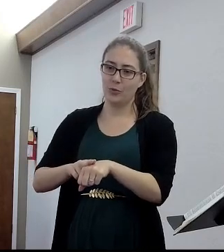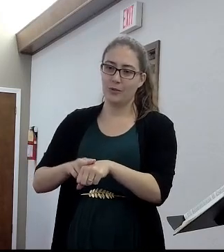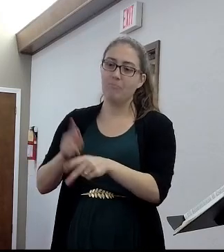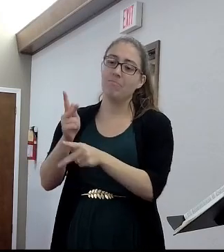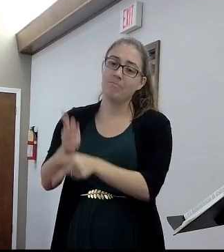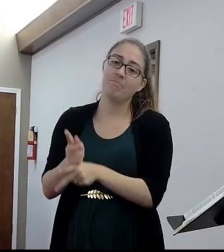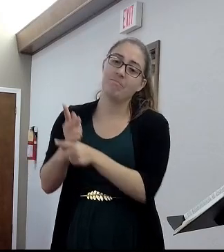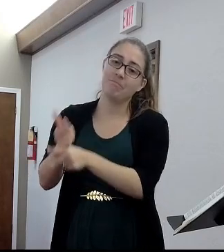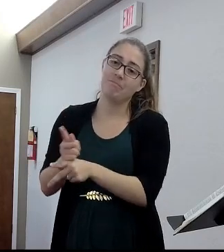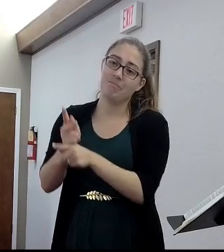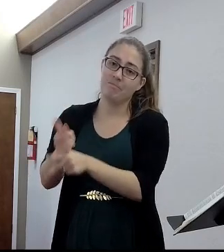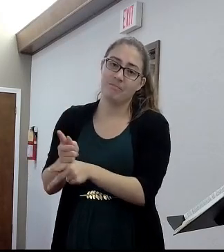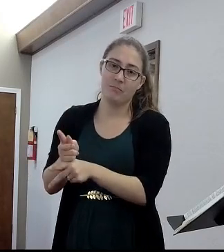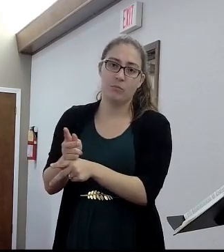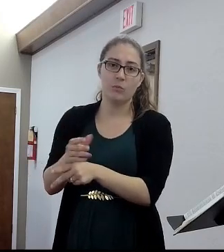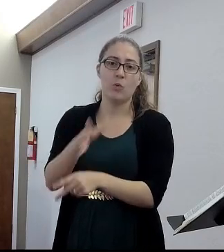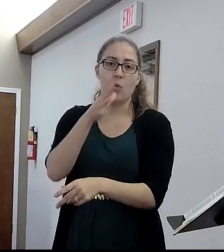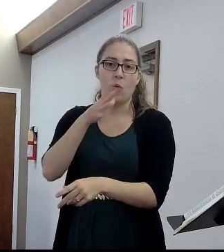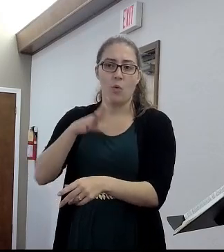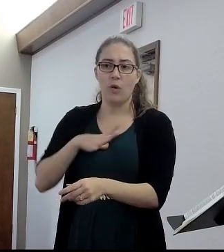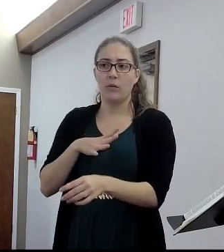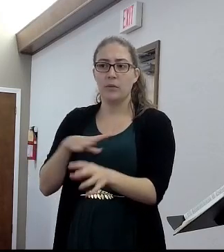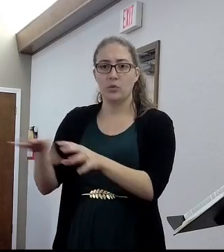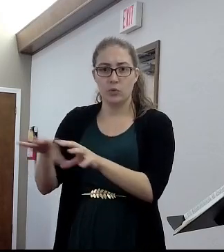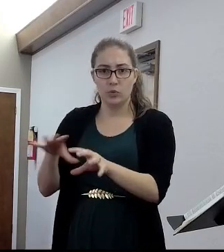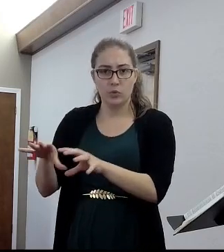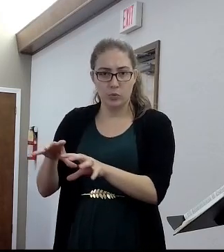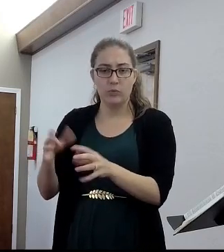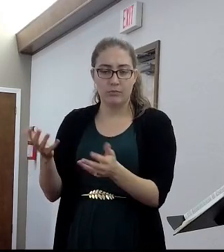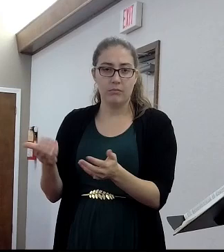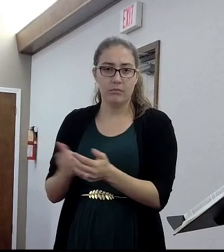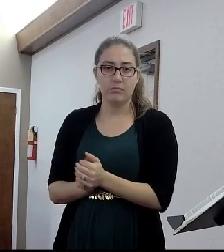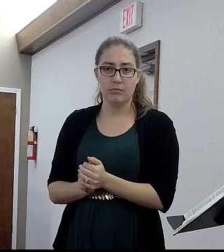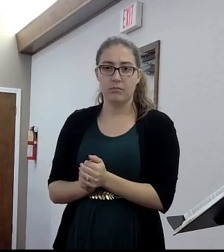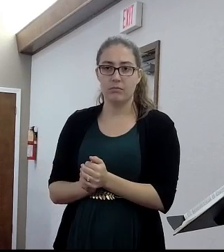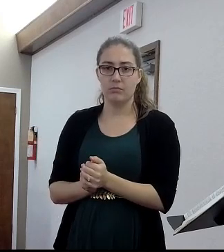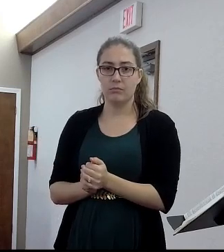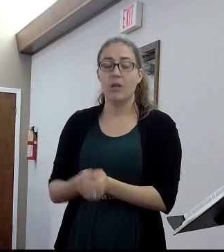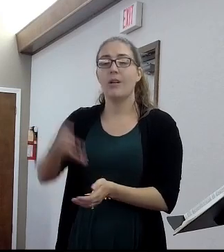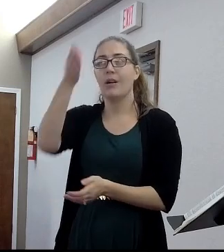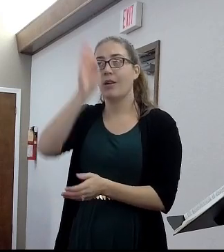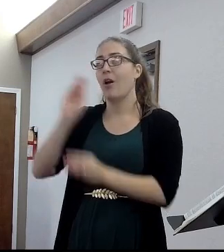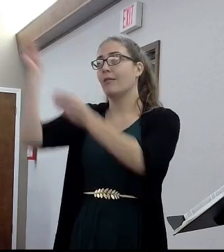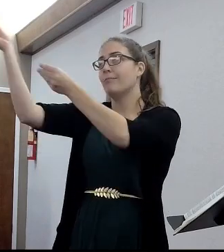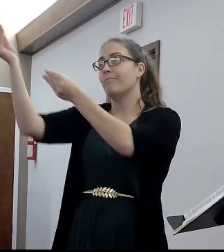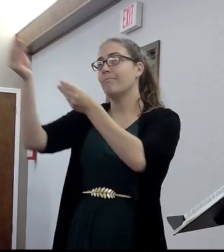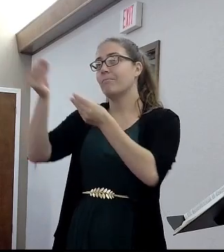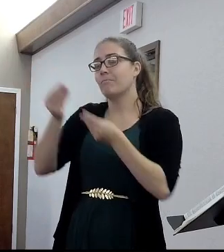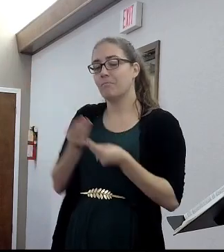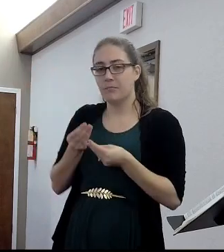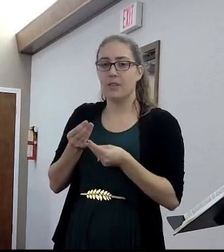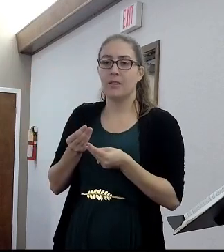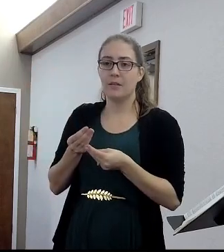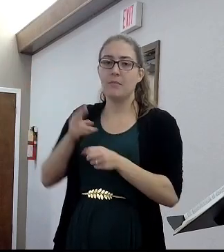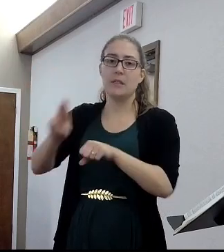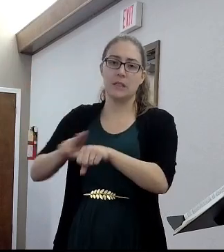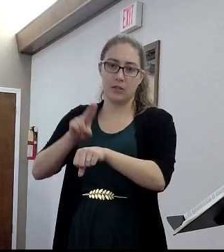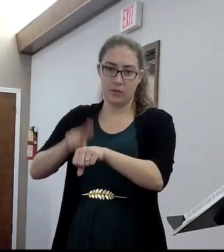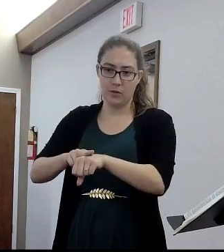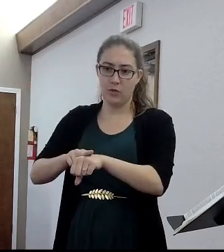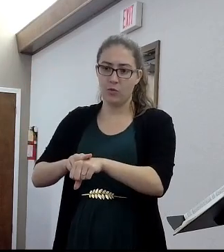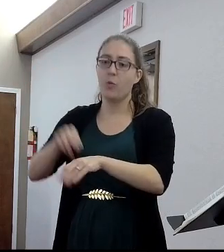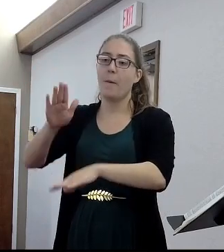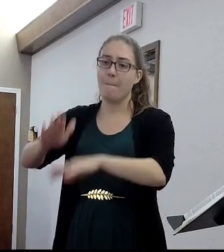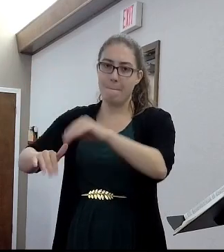That's just what... Women are hardwired to that because they have a nesting nature. God put in their heart to, you know, to have... To build